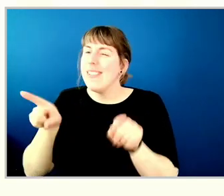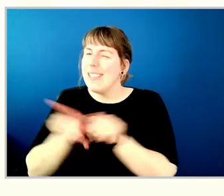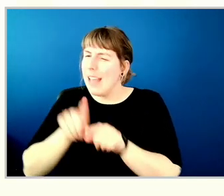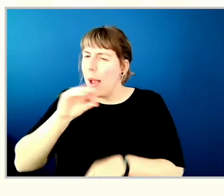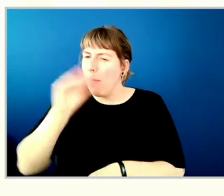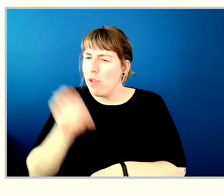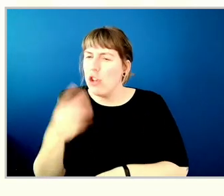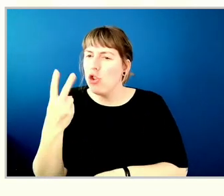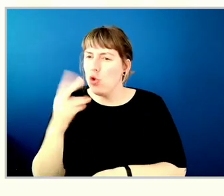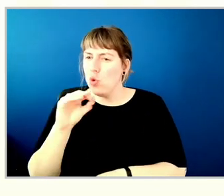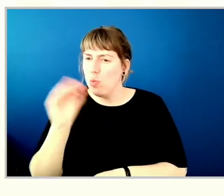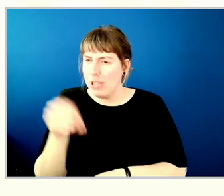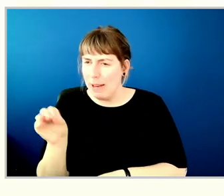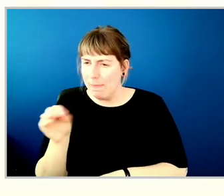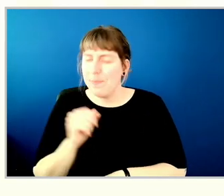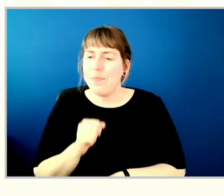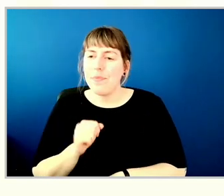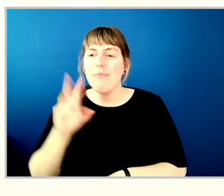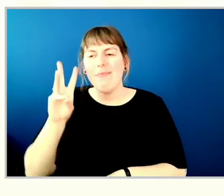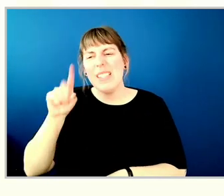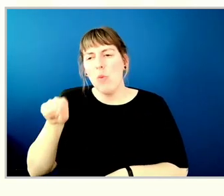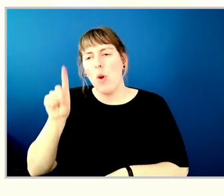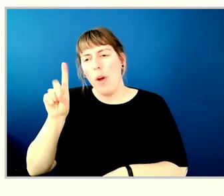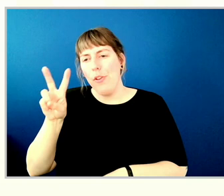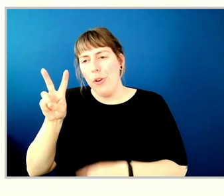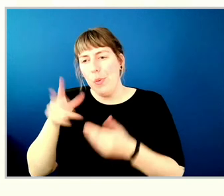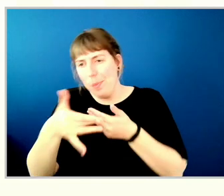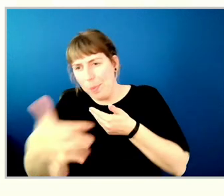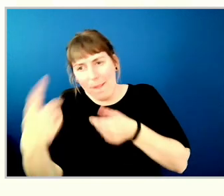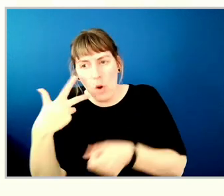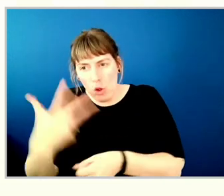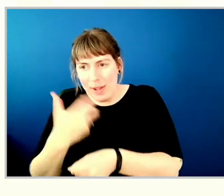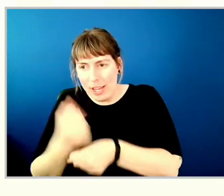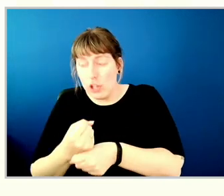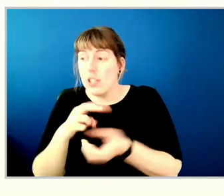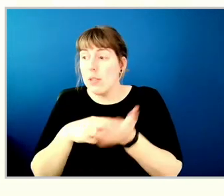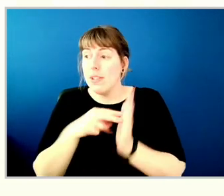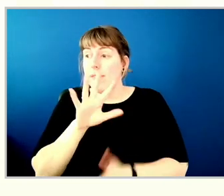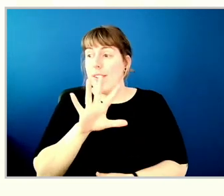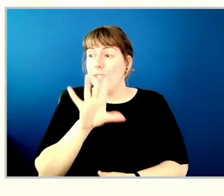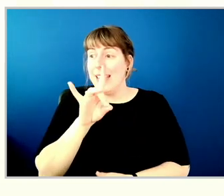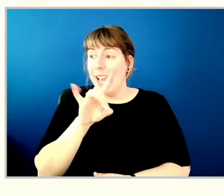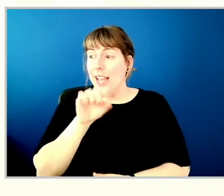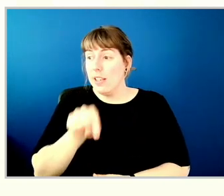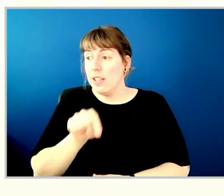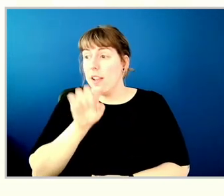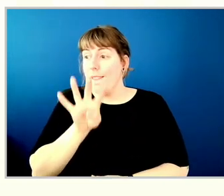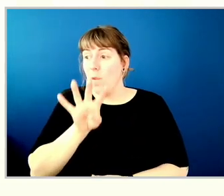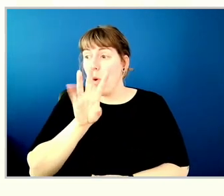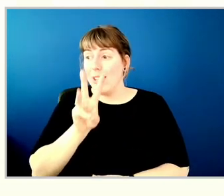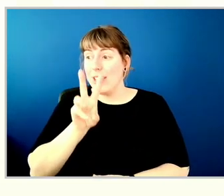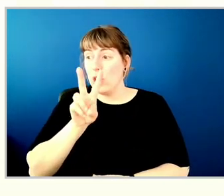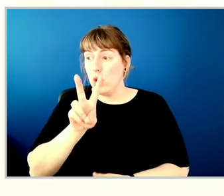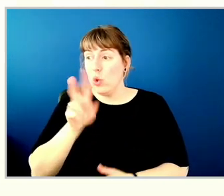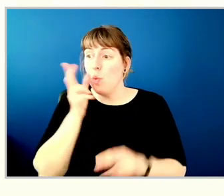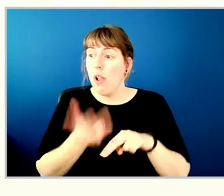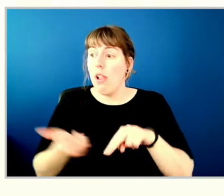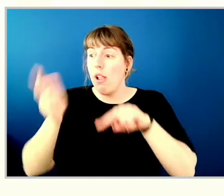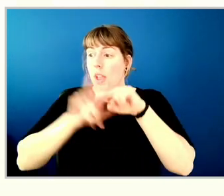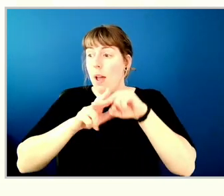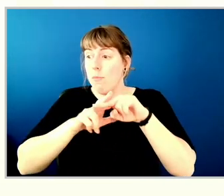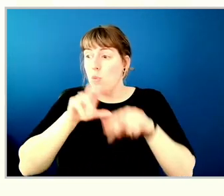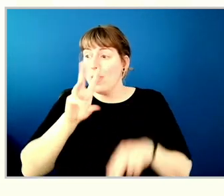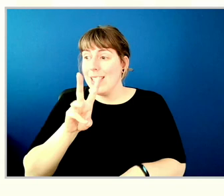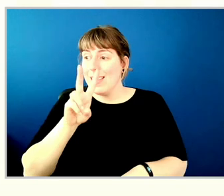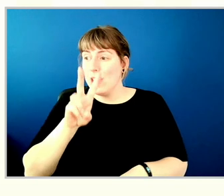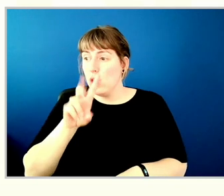of remuneration, 6.12%, and they would go from $58,462 to $62,040